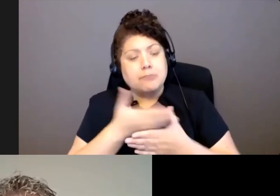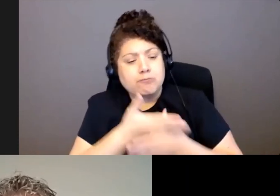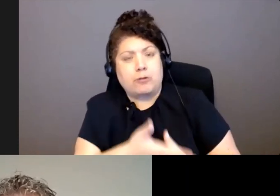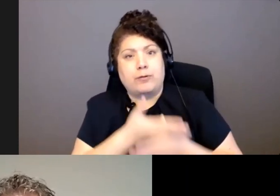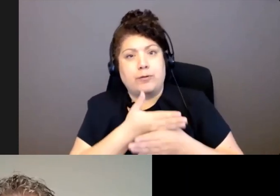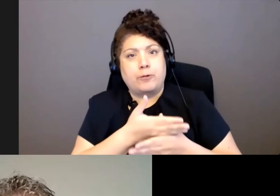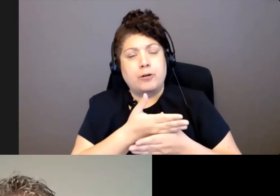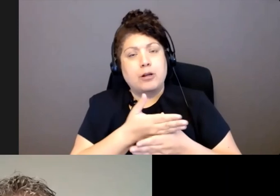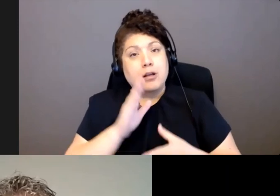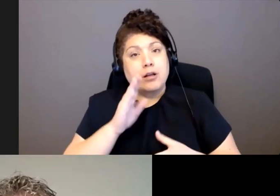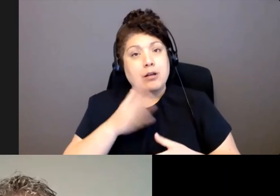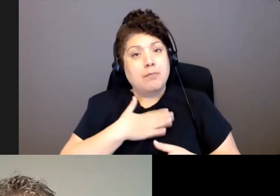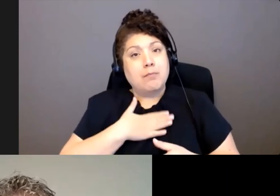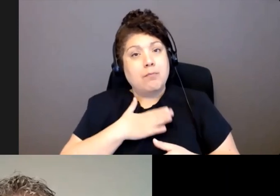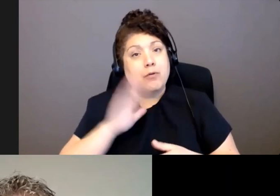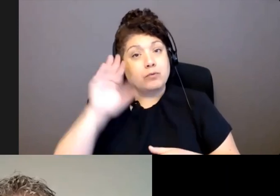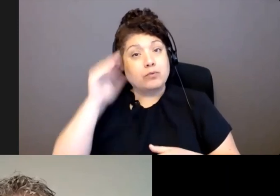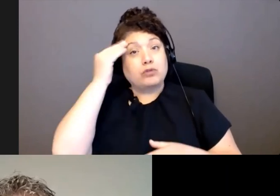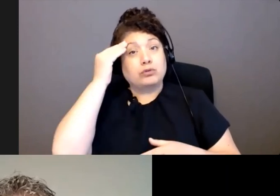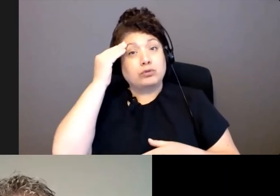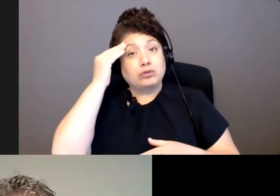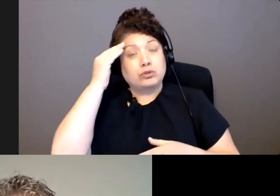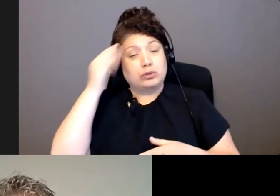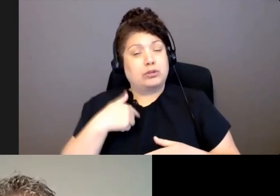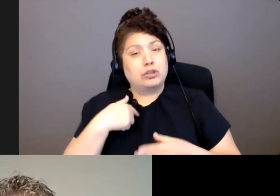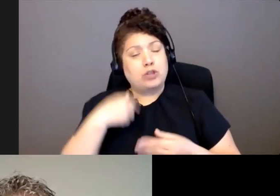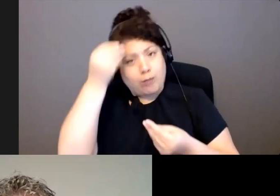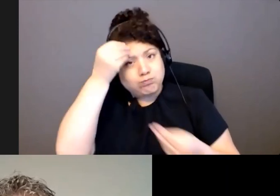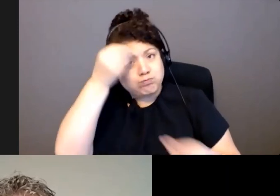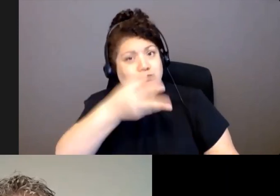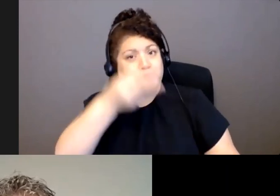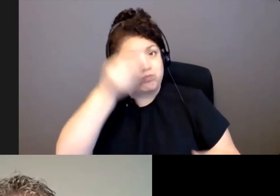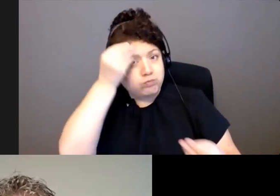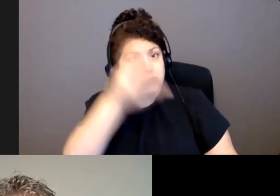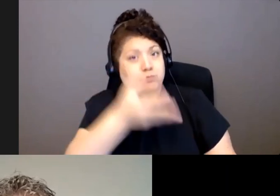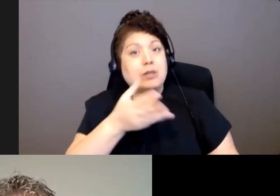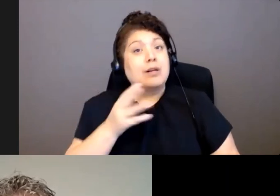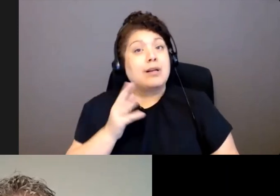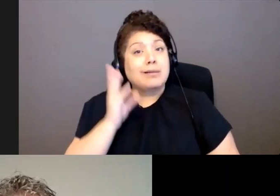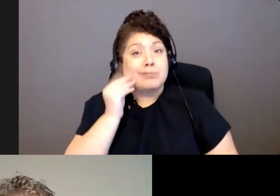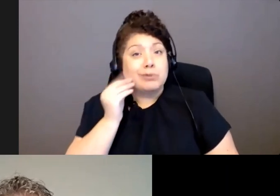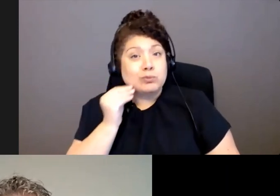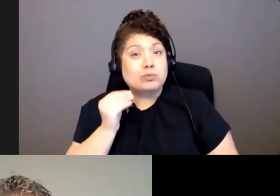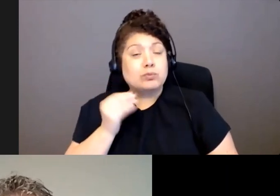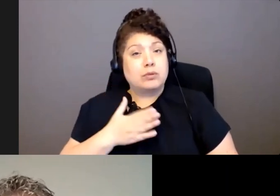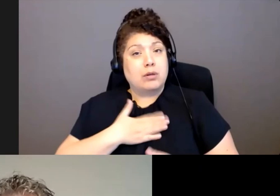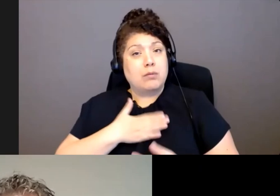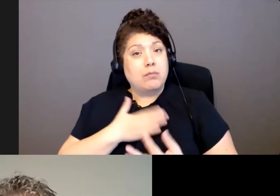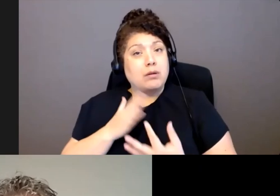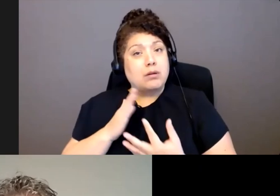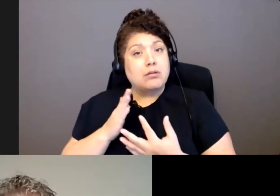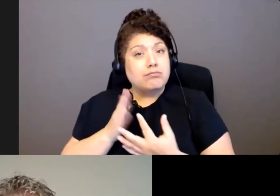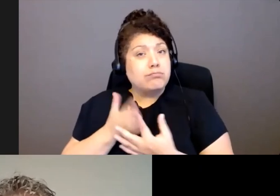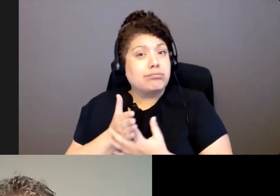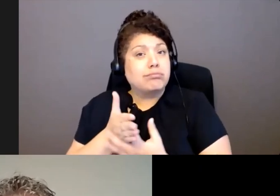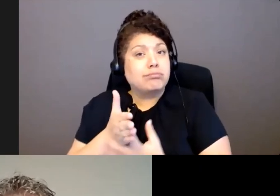to share a lot of experiences that I had learned from in life.